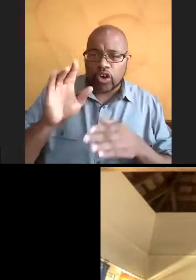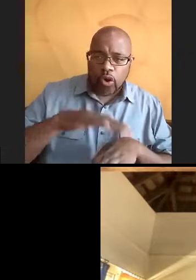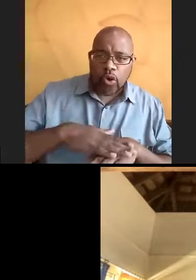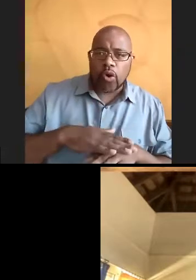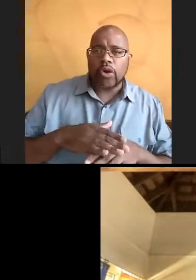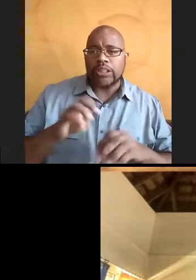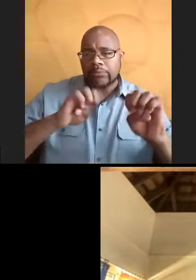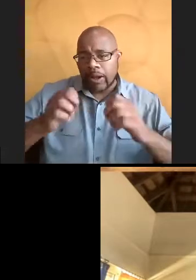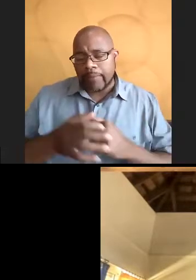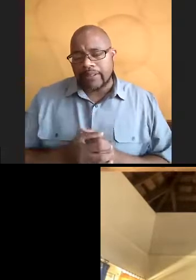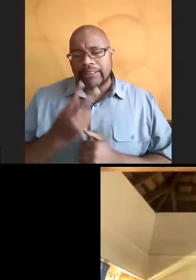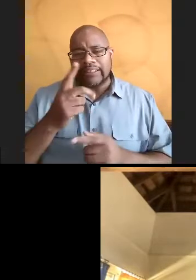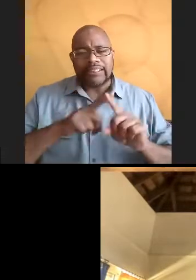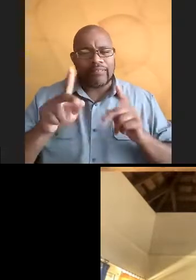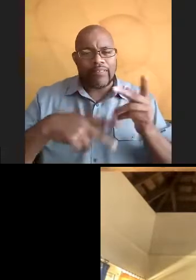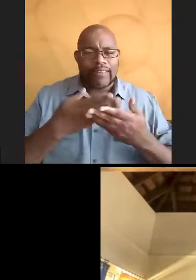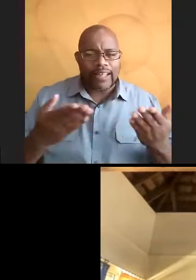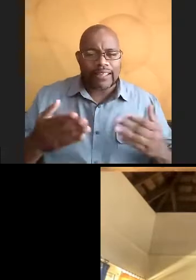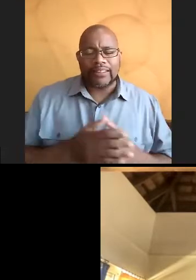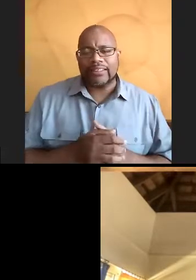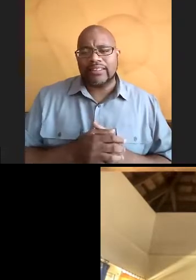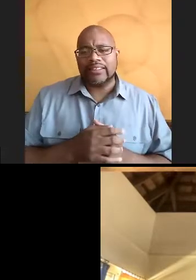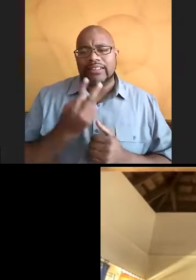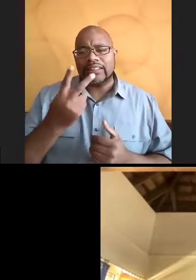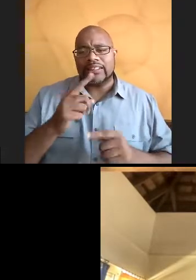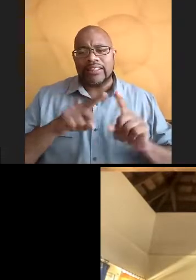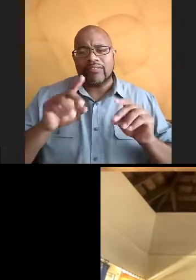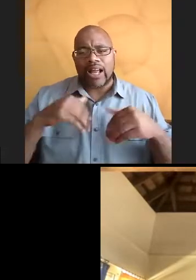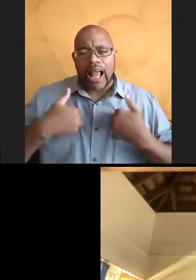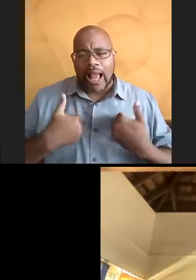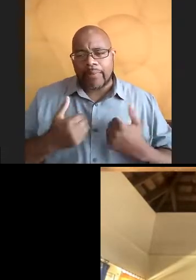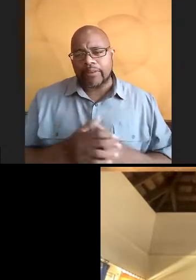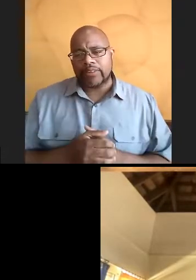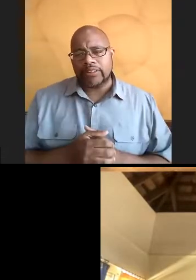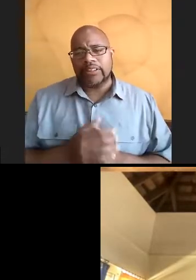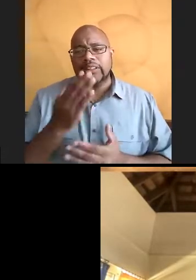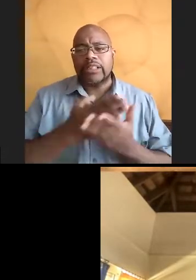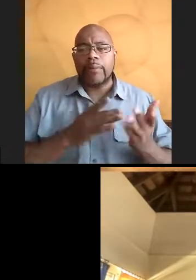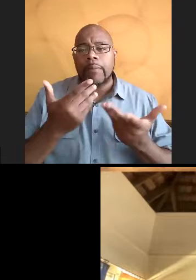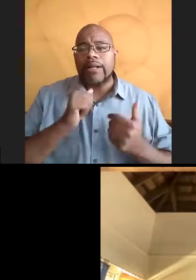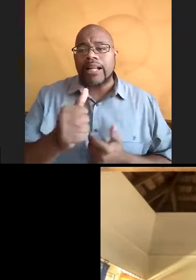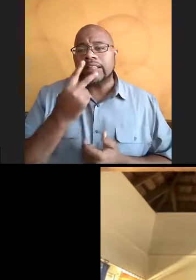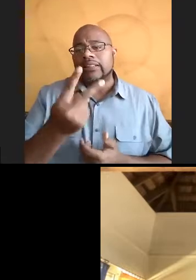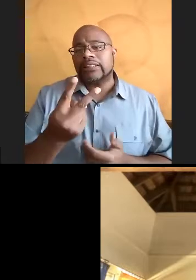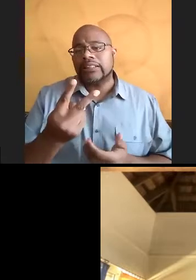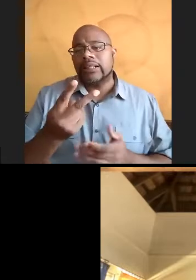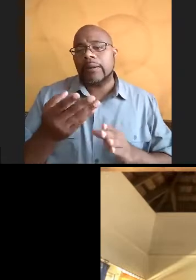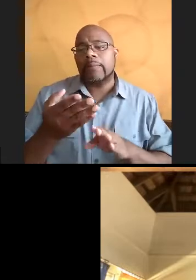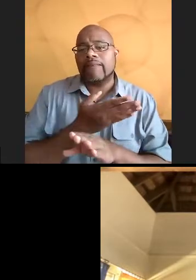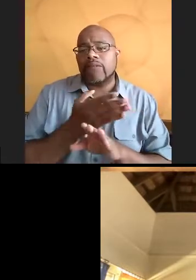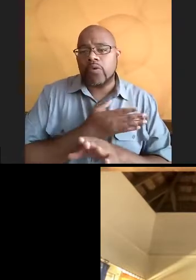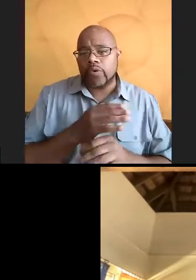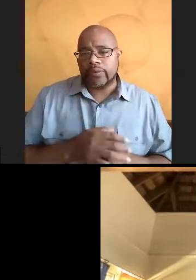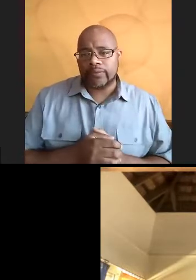experiment and you see different things happening. You see different organisms, some that you might not have even seen before.